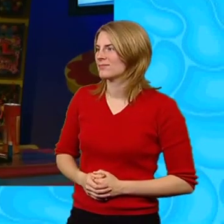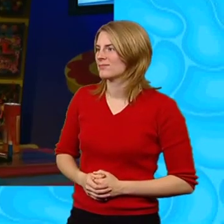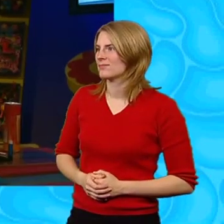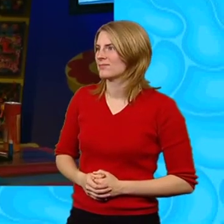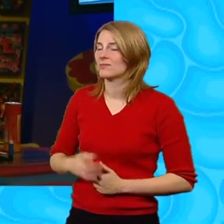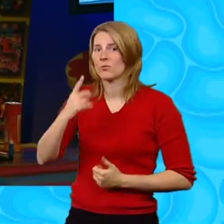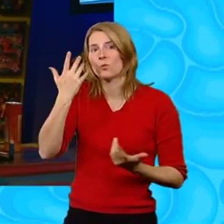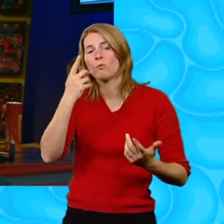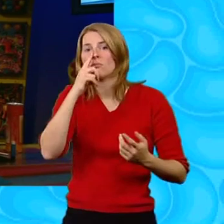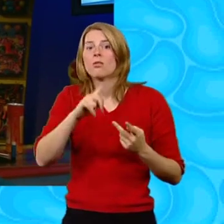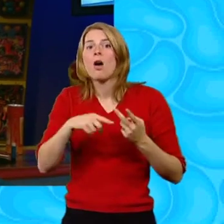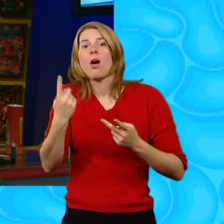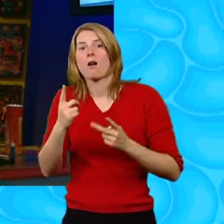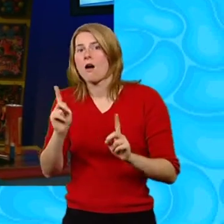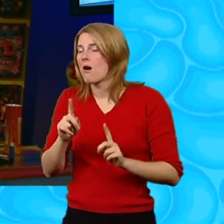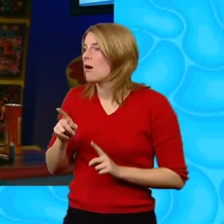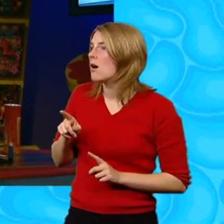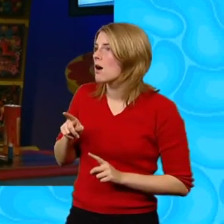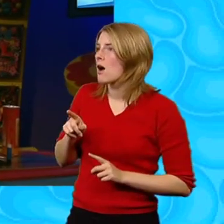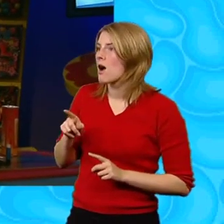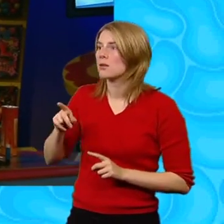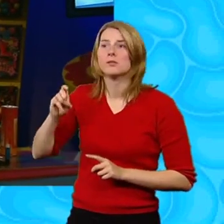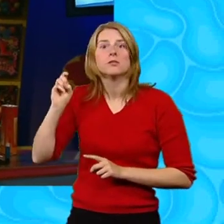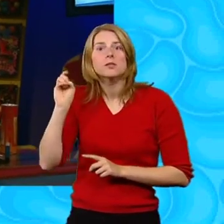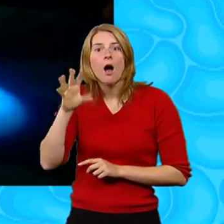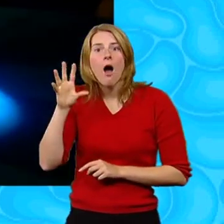Now if you don't like spooky bats You could do a star